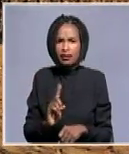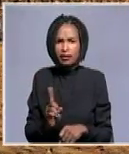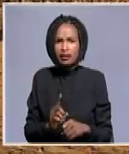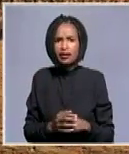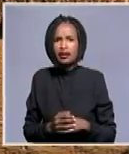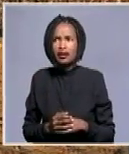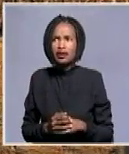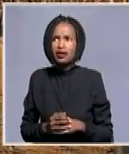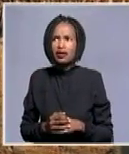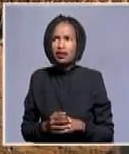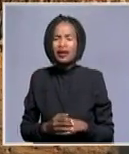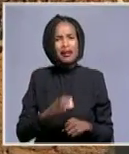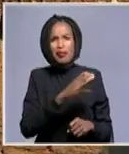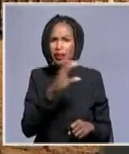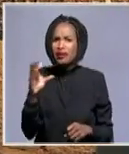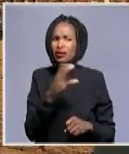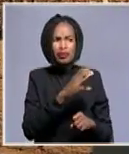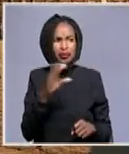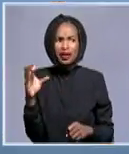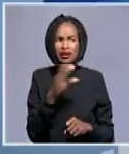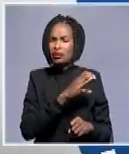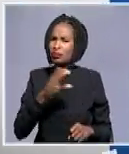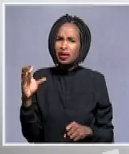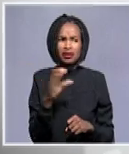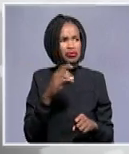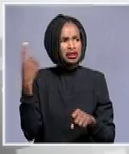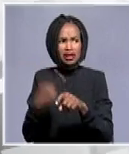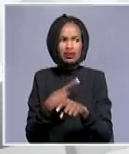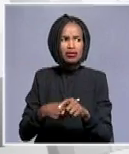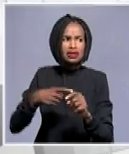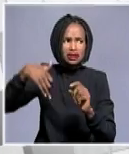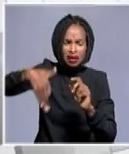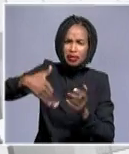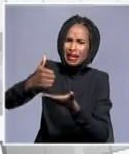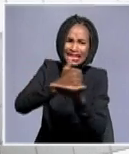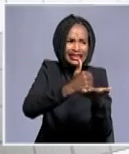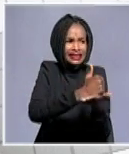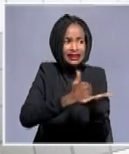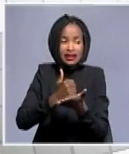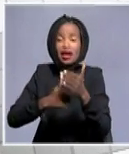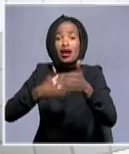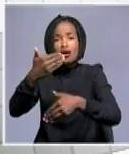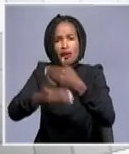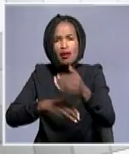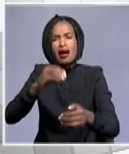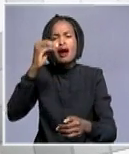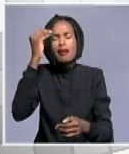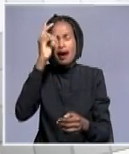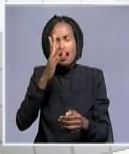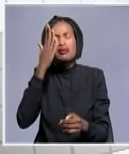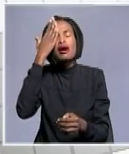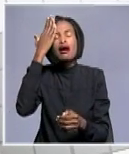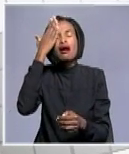It must be a monthly event. It's the only way that the culture can be maintained or